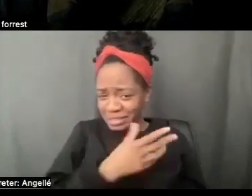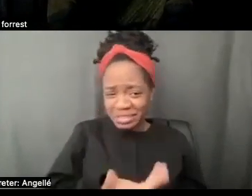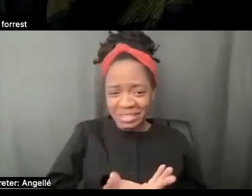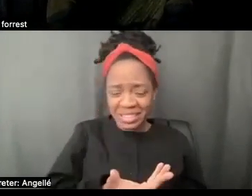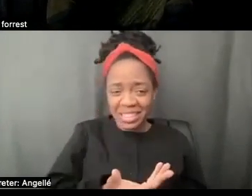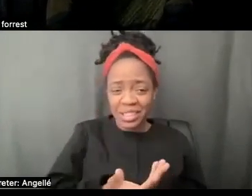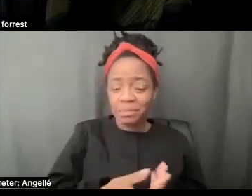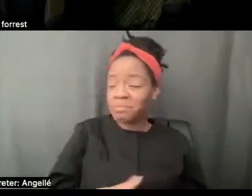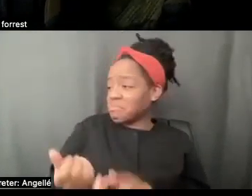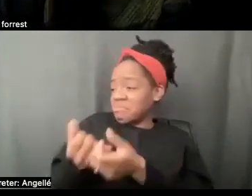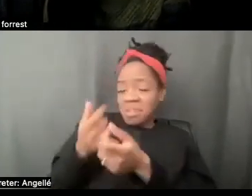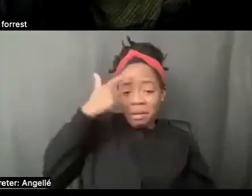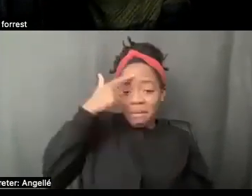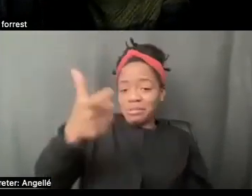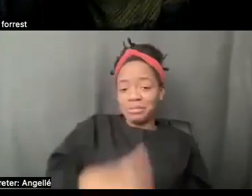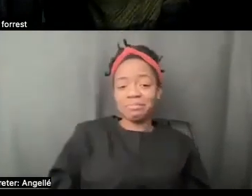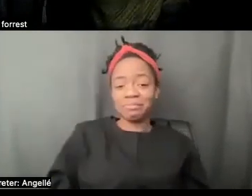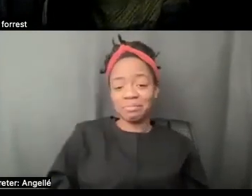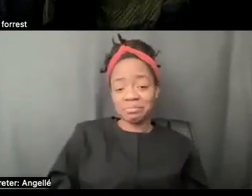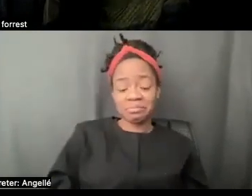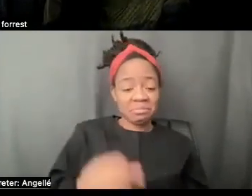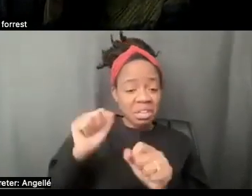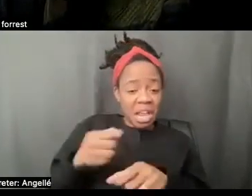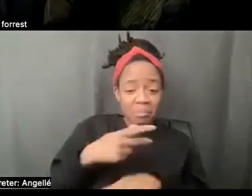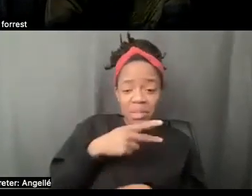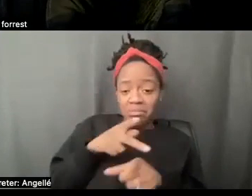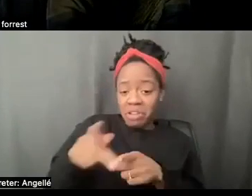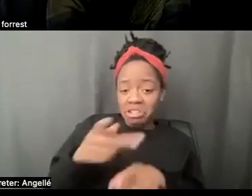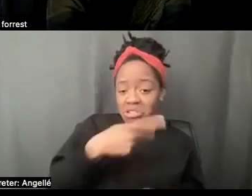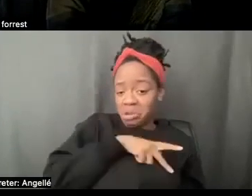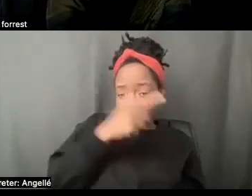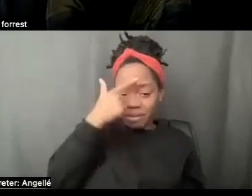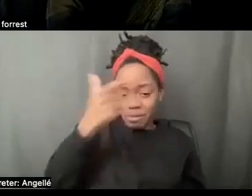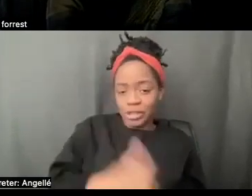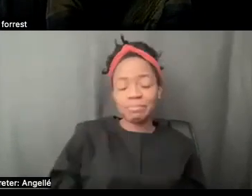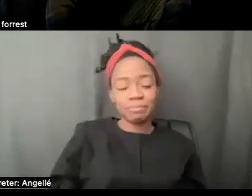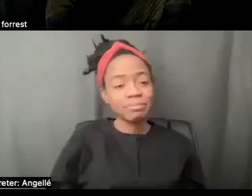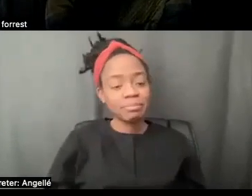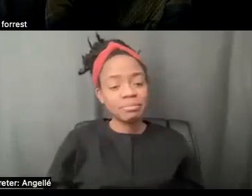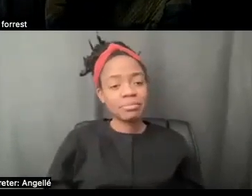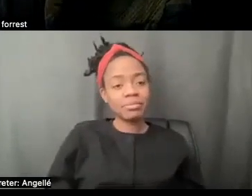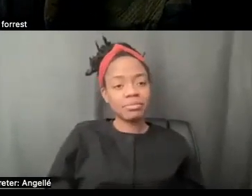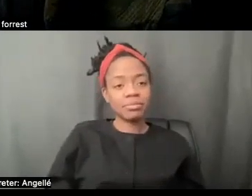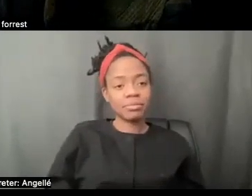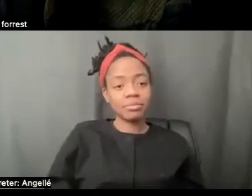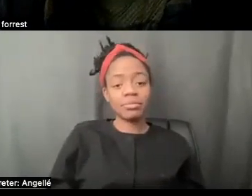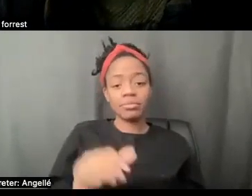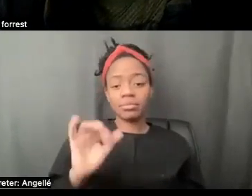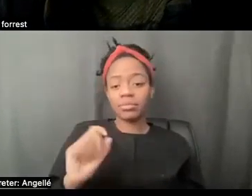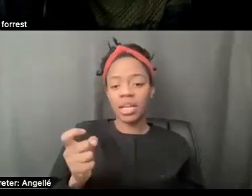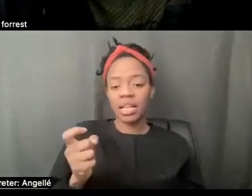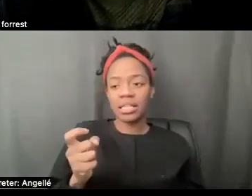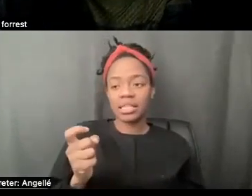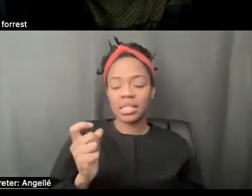Anything that comes to you. It could be preferred, professional, personal, whatever it means to you. I mean, obviously our